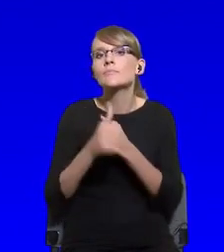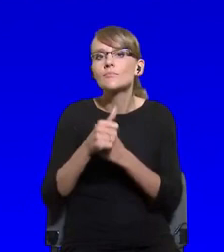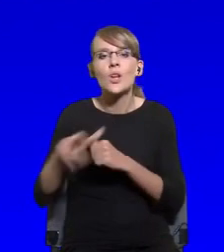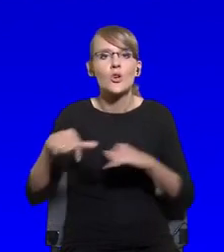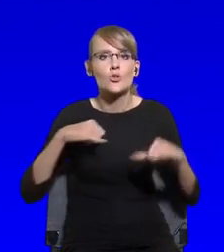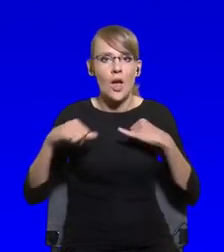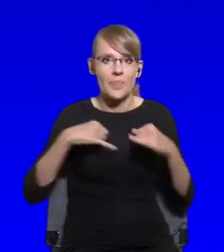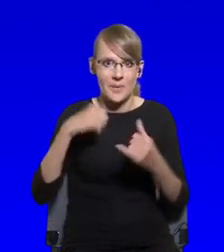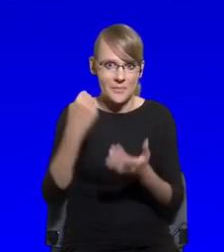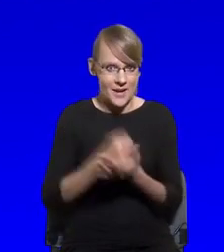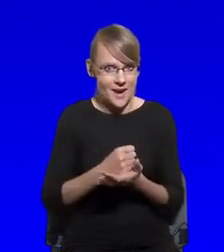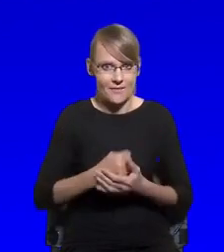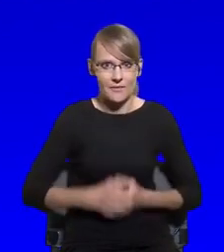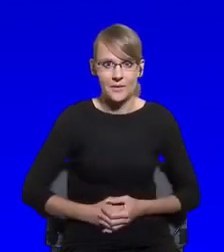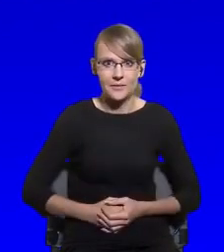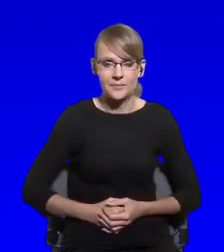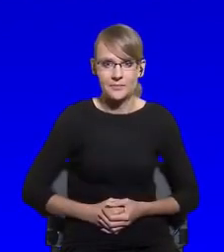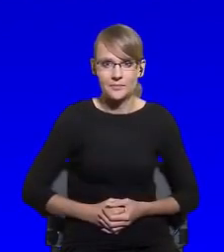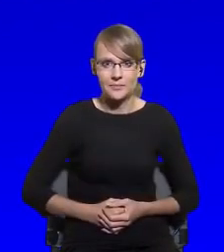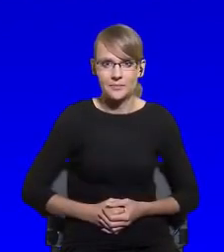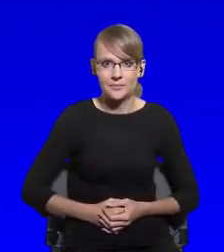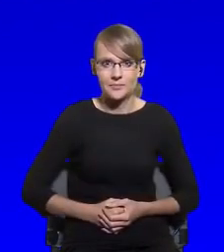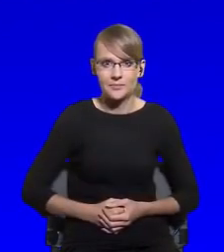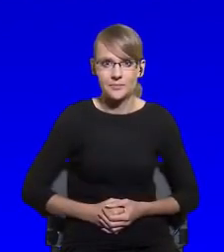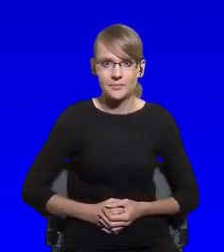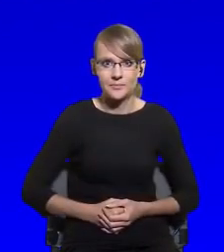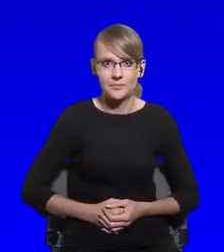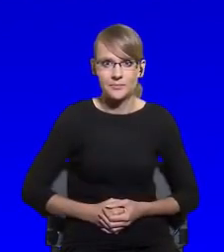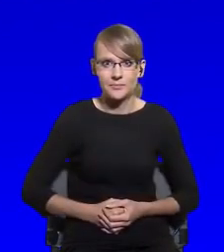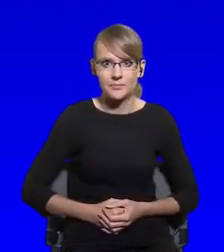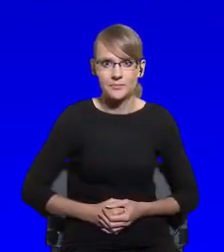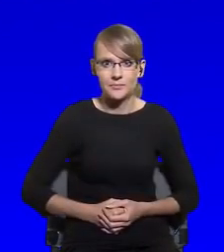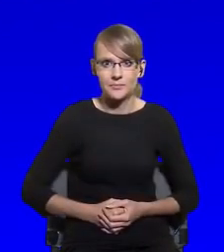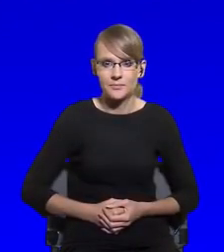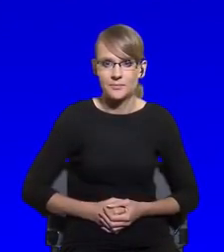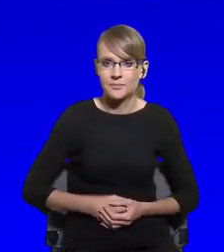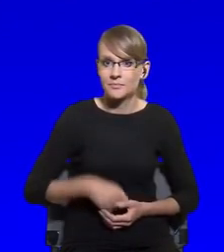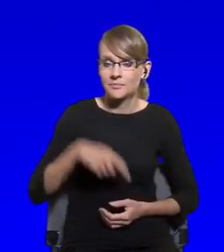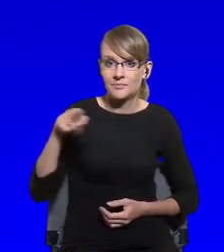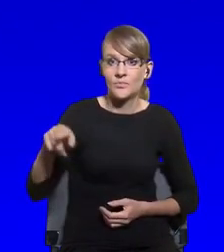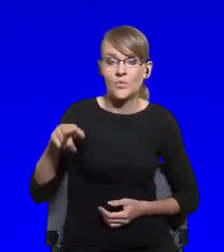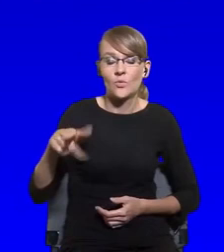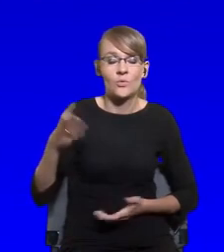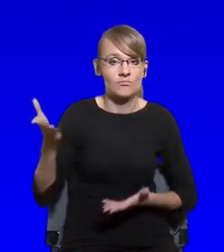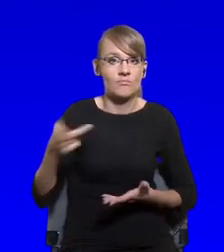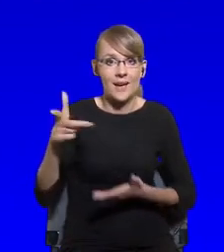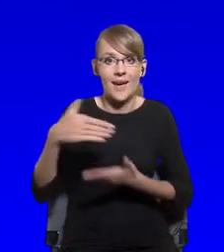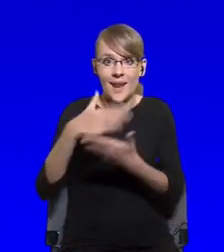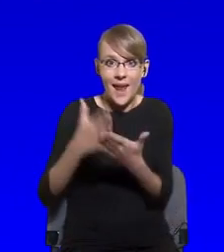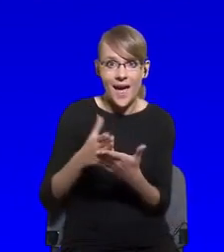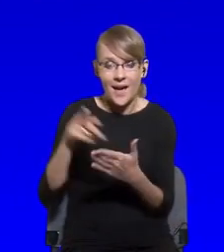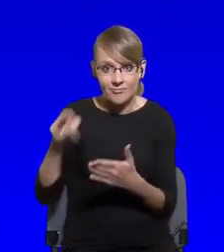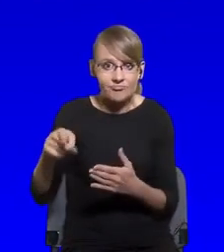very much affected by it. And according to all available data,